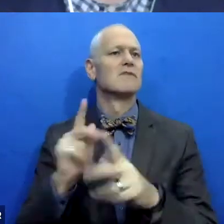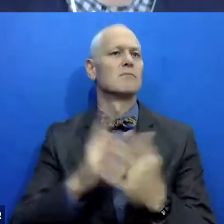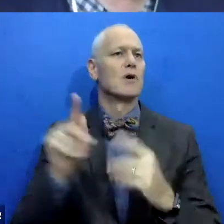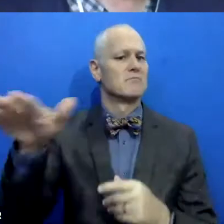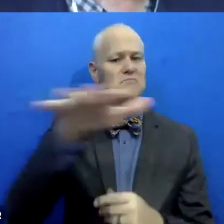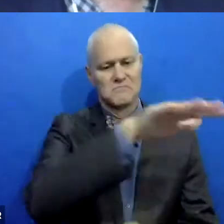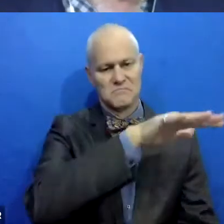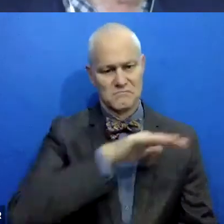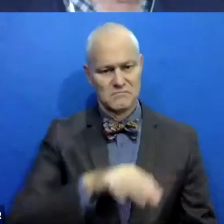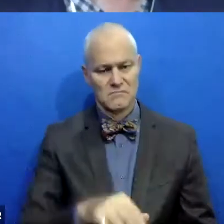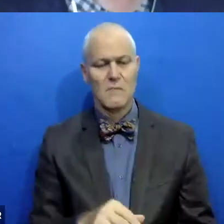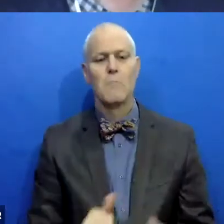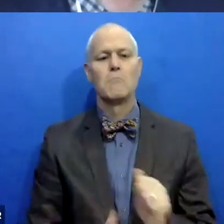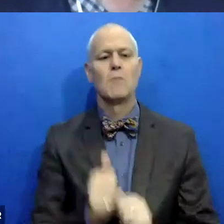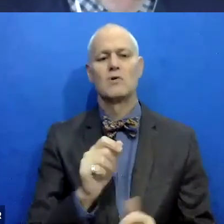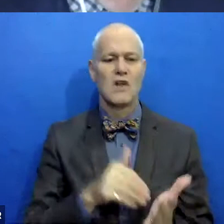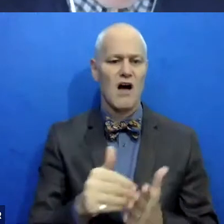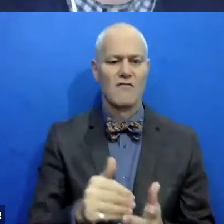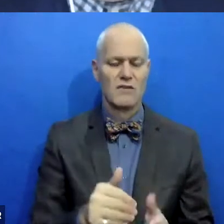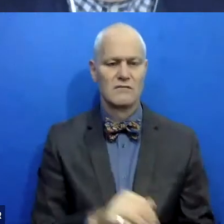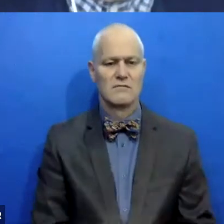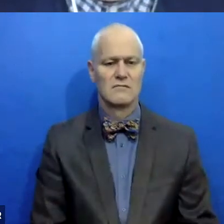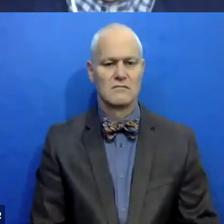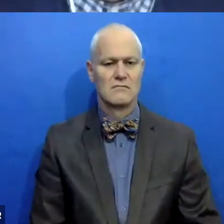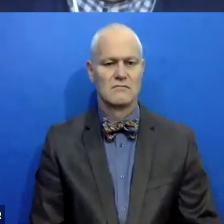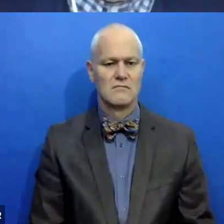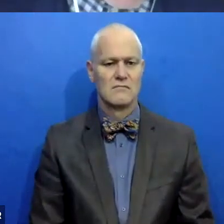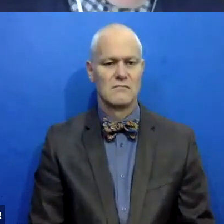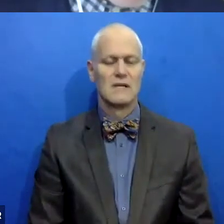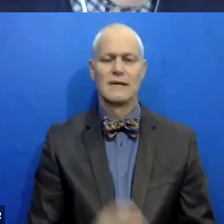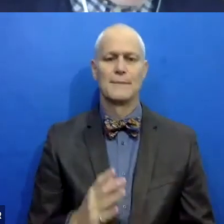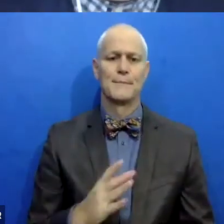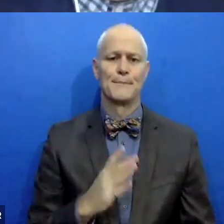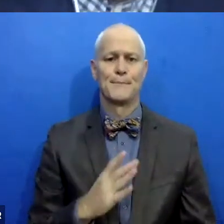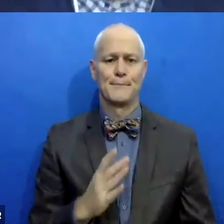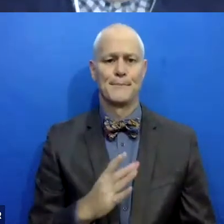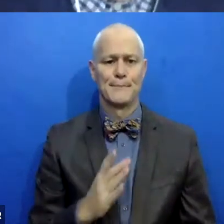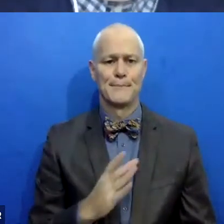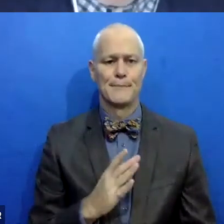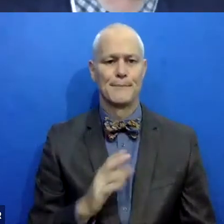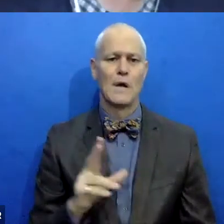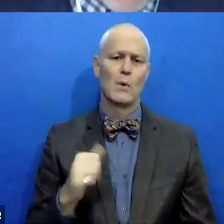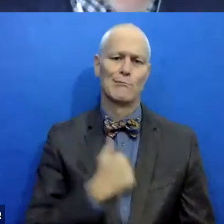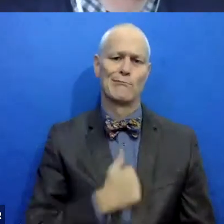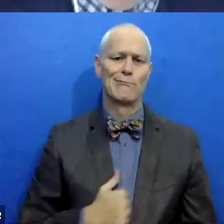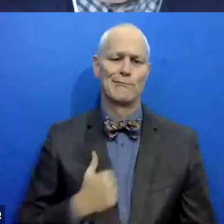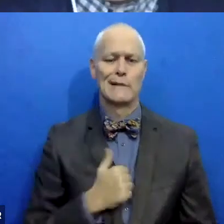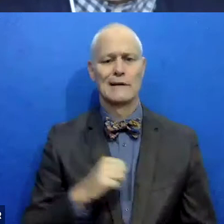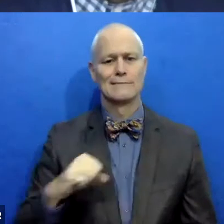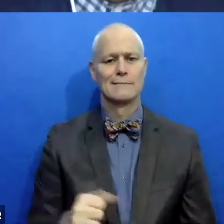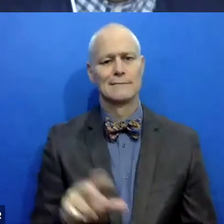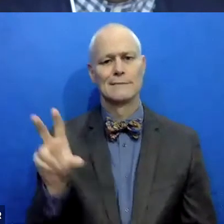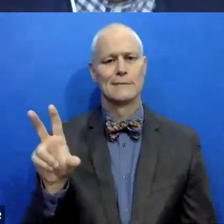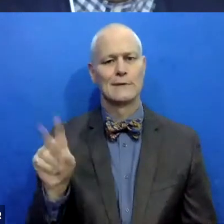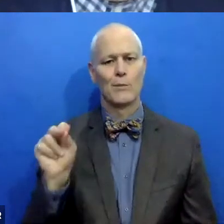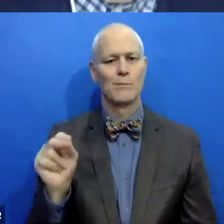often what we get is very, very polite, um, regrets. Folks would just say, I, I don't want any